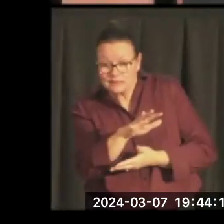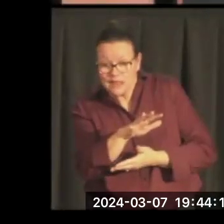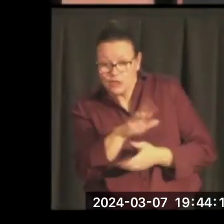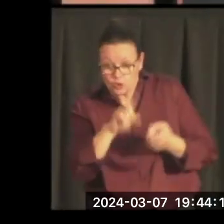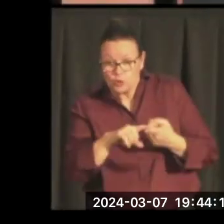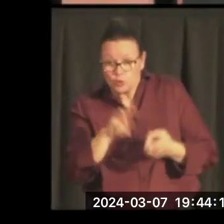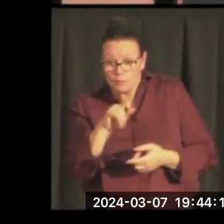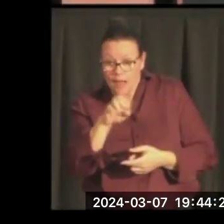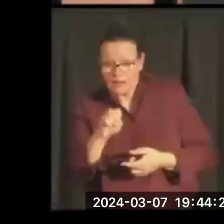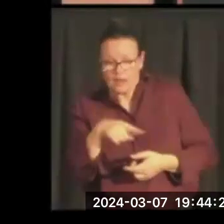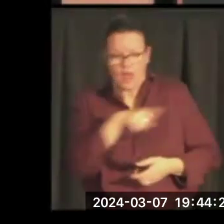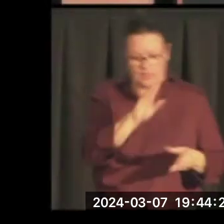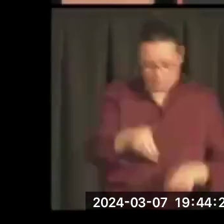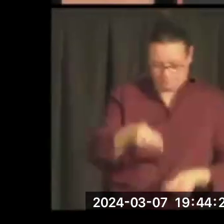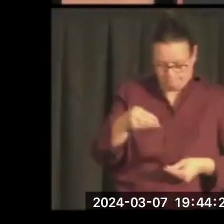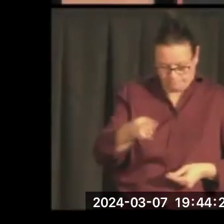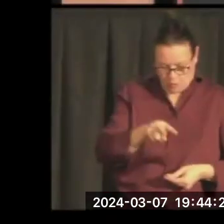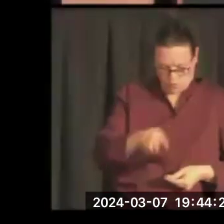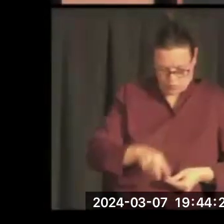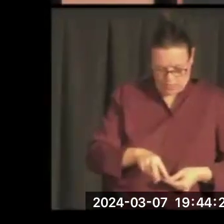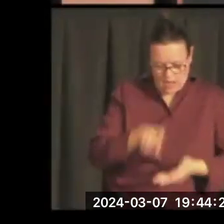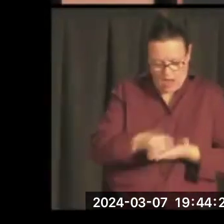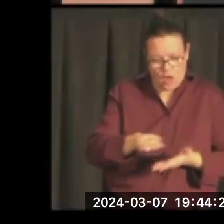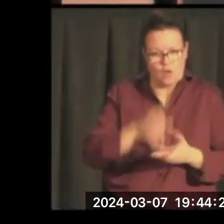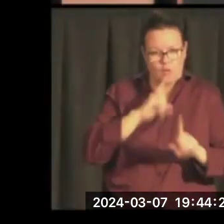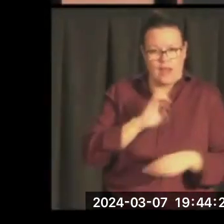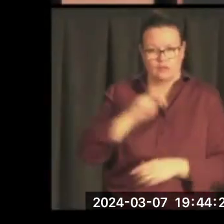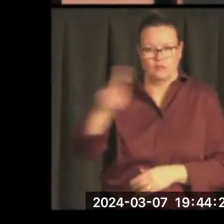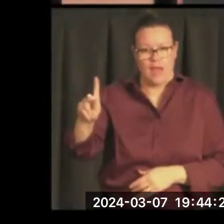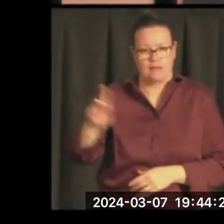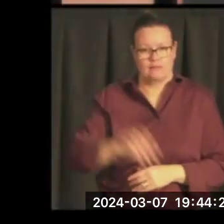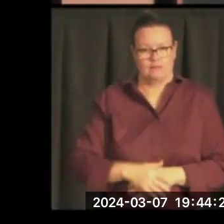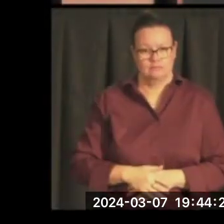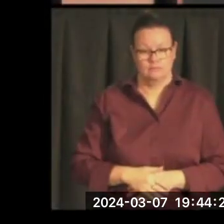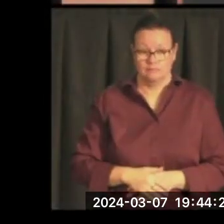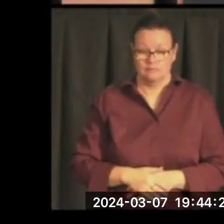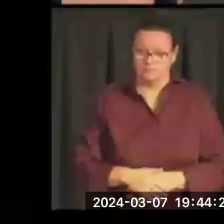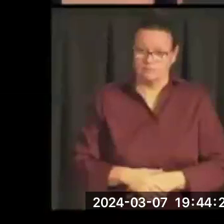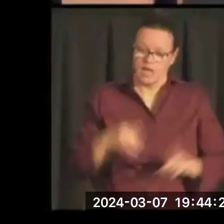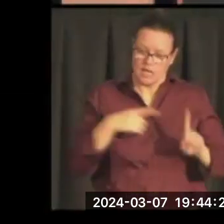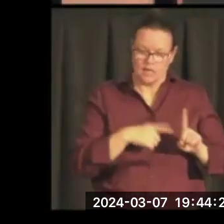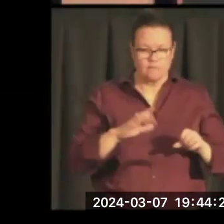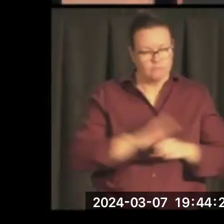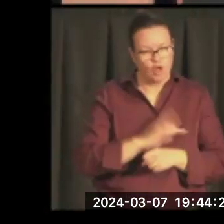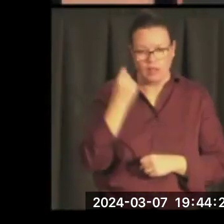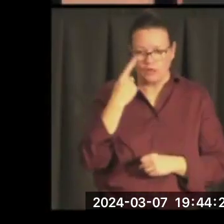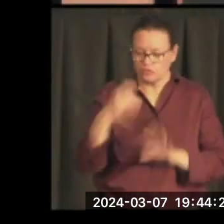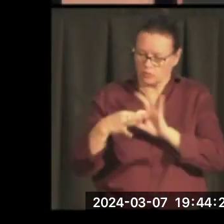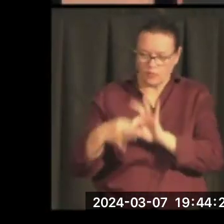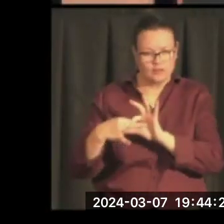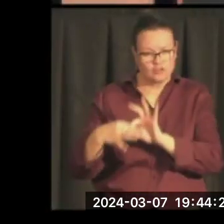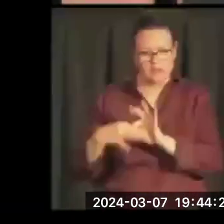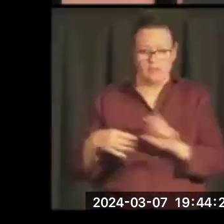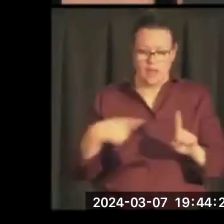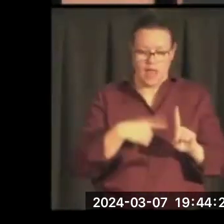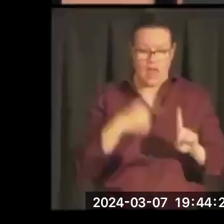he understood perfectly well. And he said over and over again, my first responsibility is